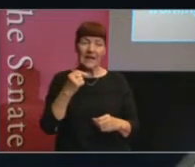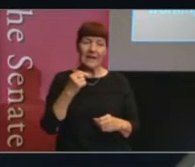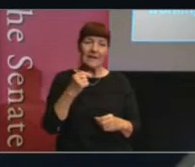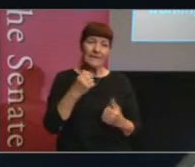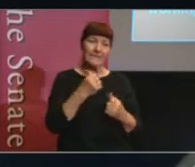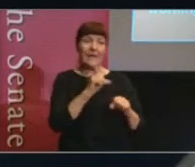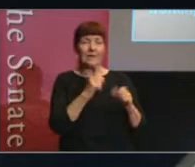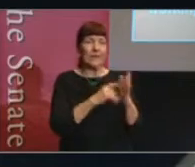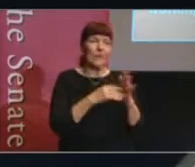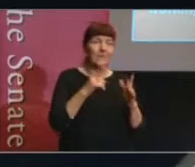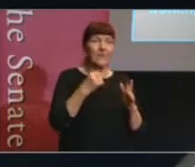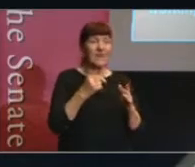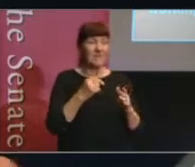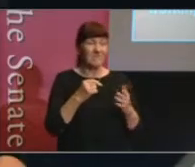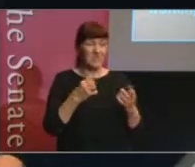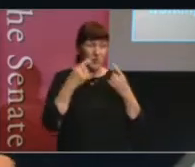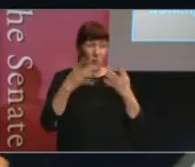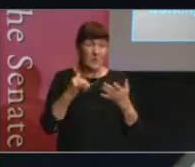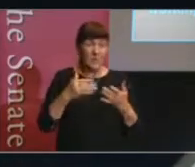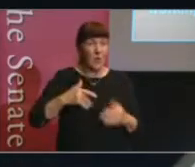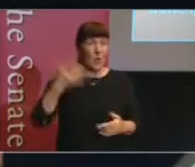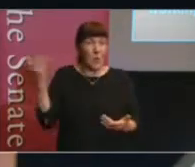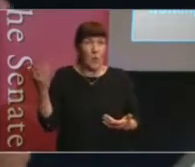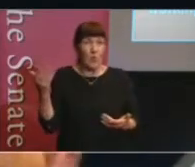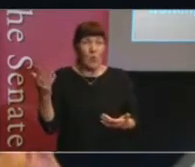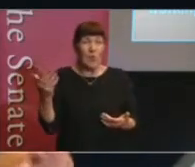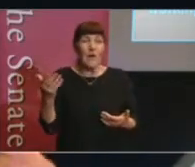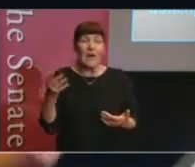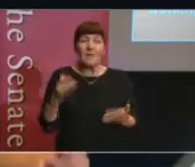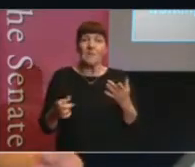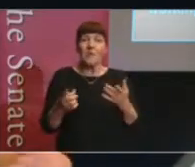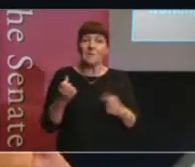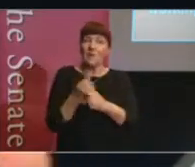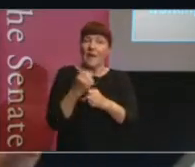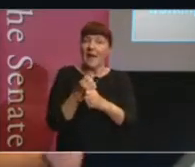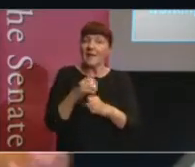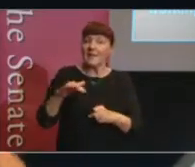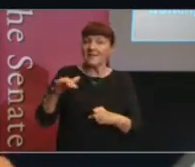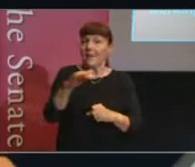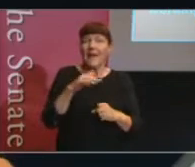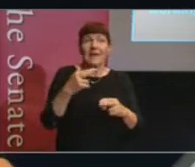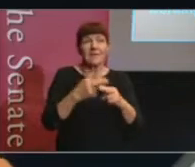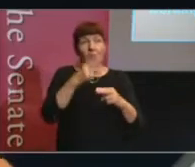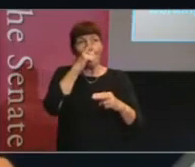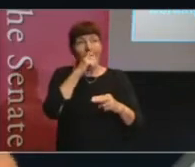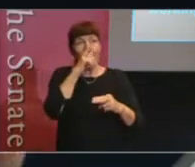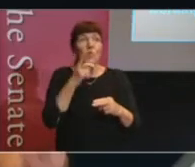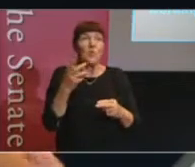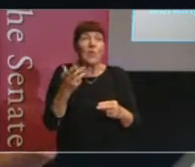to because sometimes creating a space for people to have these kind of